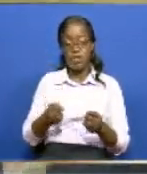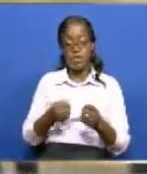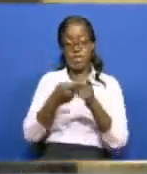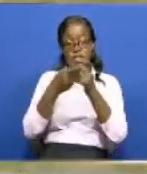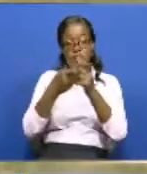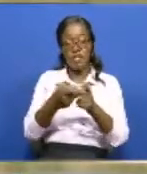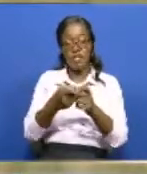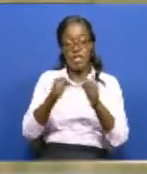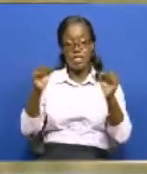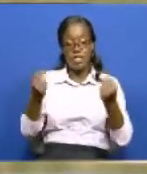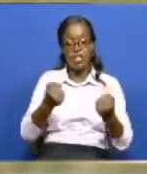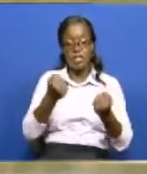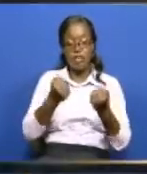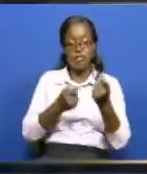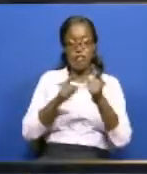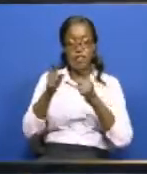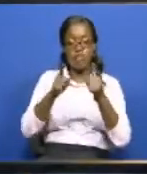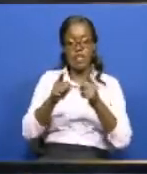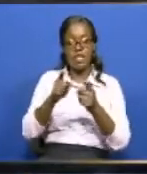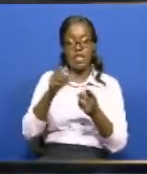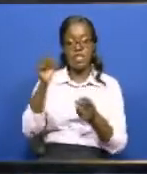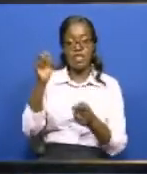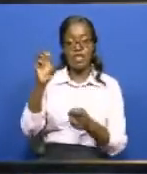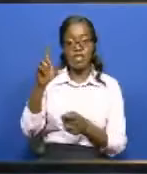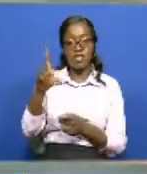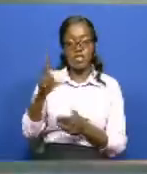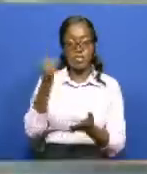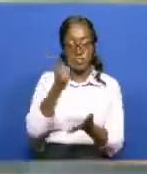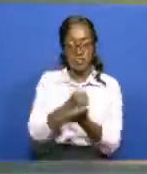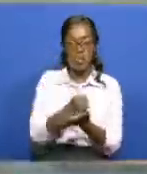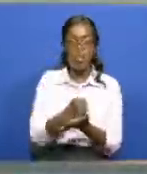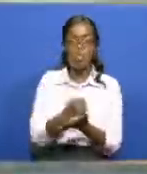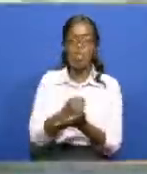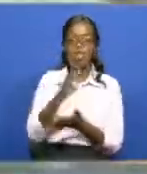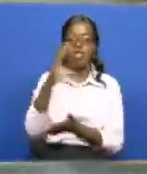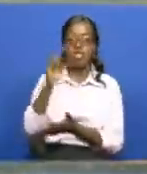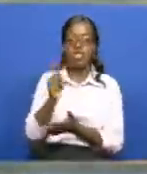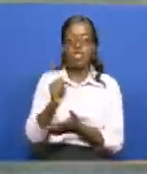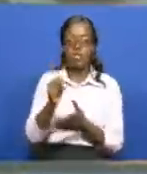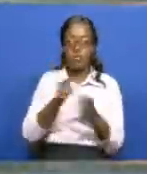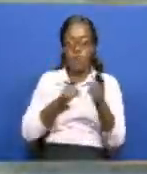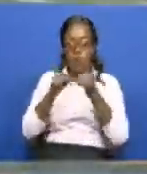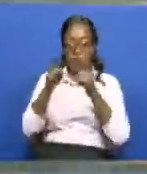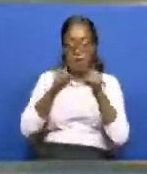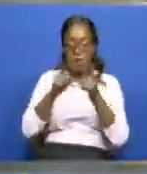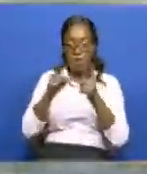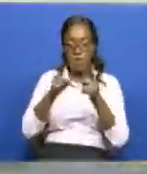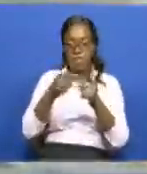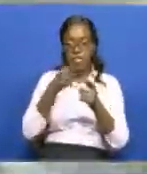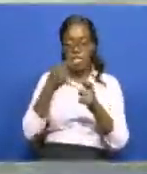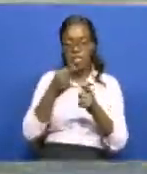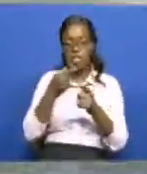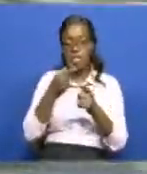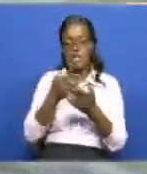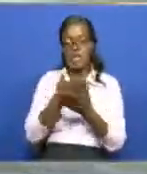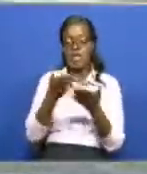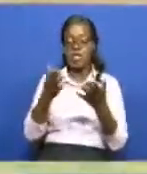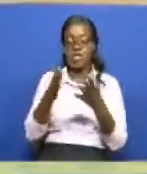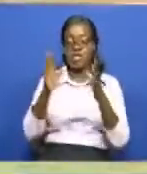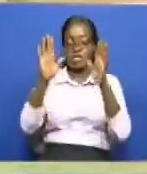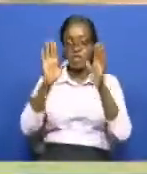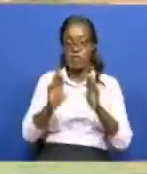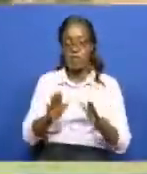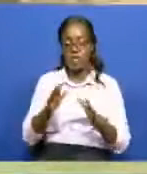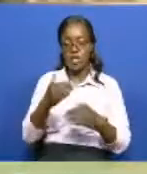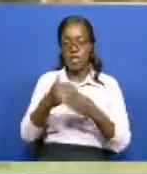Seal by rebuilding travel. Cabinet Secretary for Tourism and Wildlife Najib Balala says the acknowledgement is crucial in building